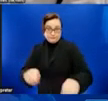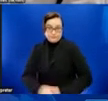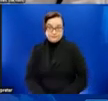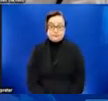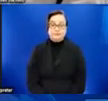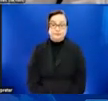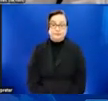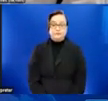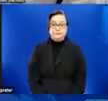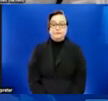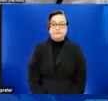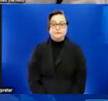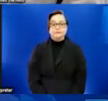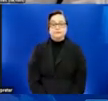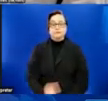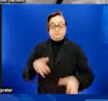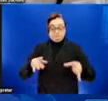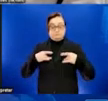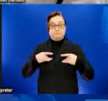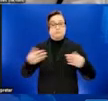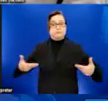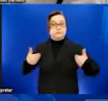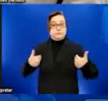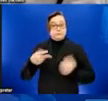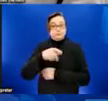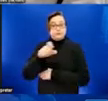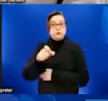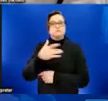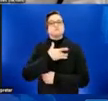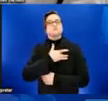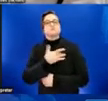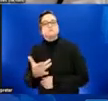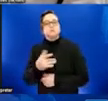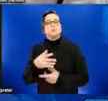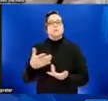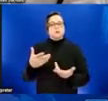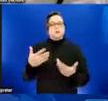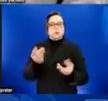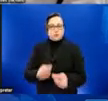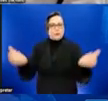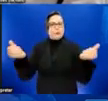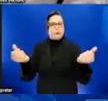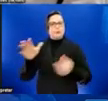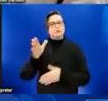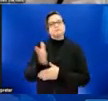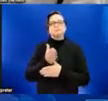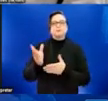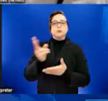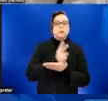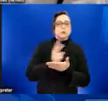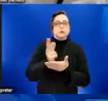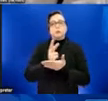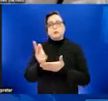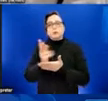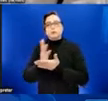Most people with monkeypox recover fully within two to four weeks without the need for treatment. But because the monkeypox and smallpox